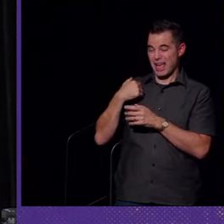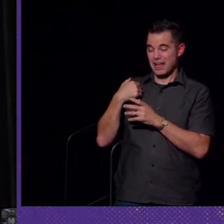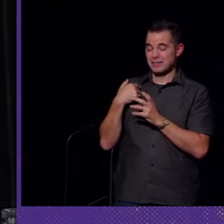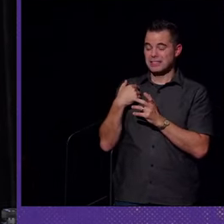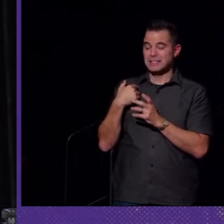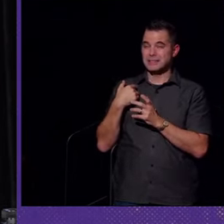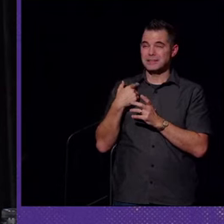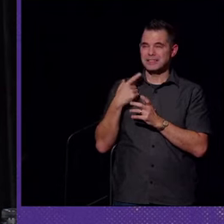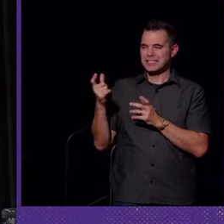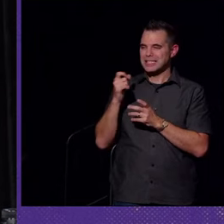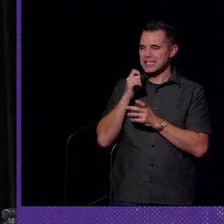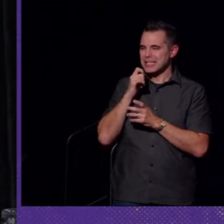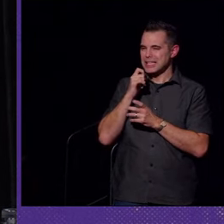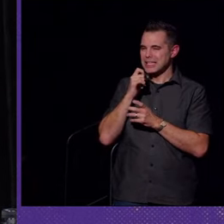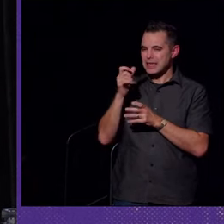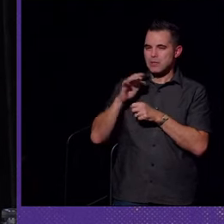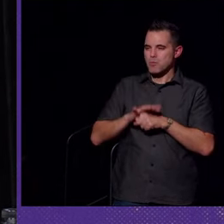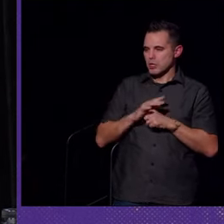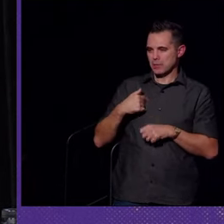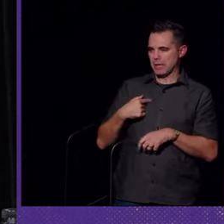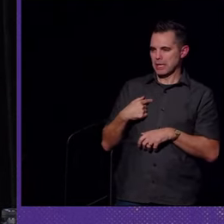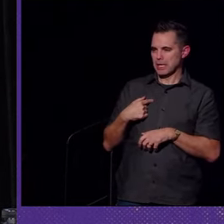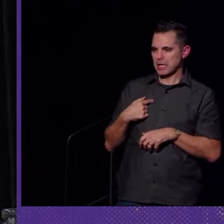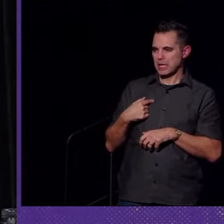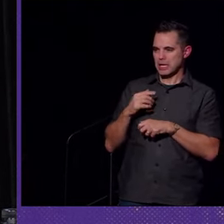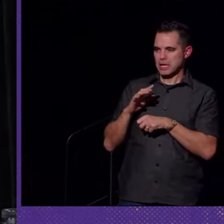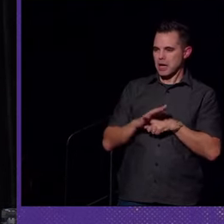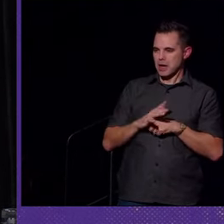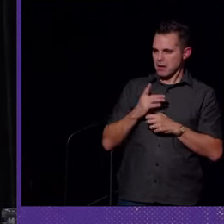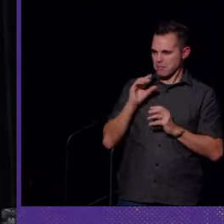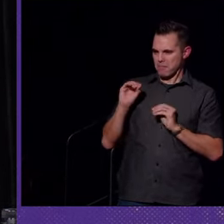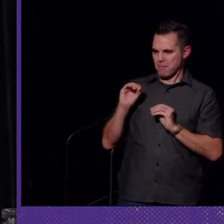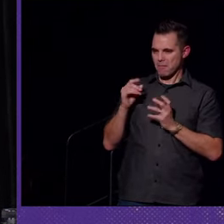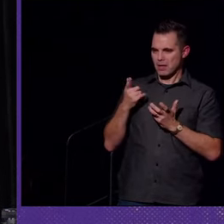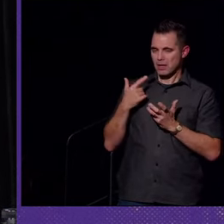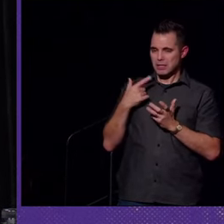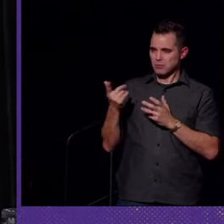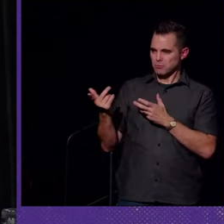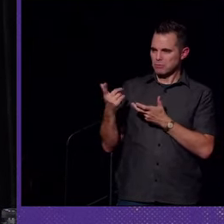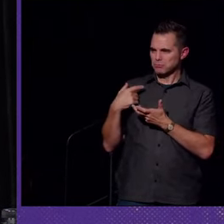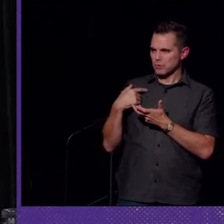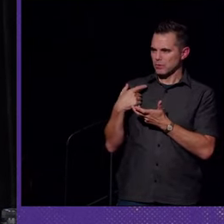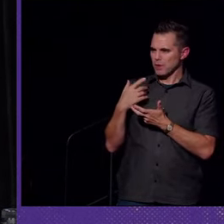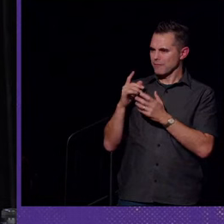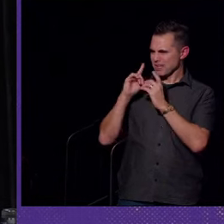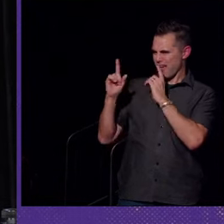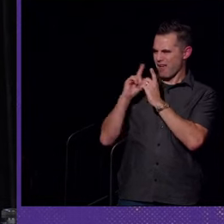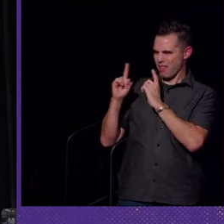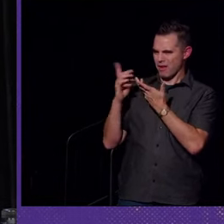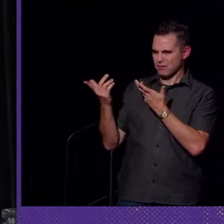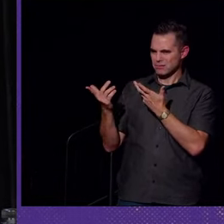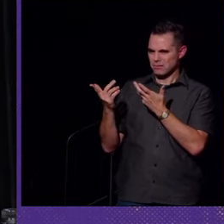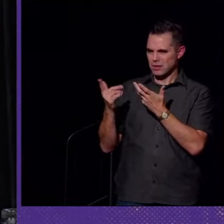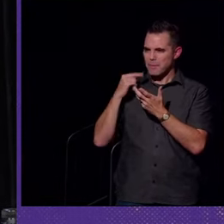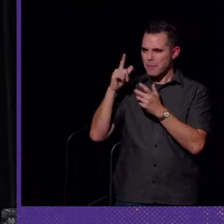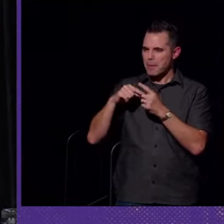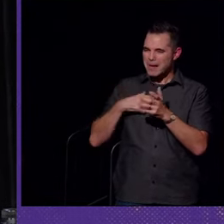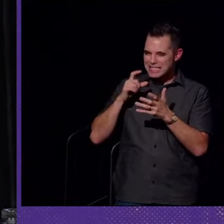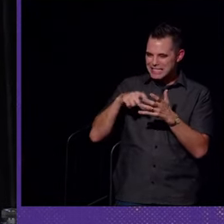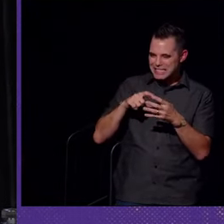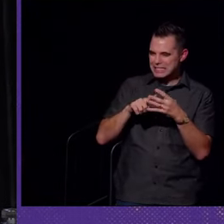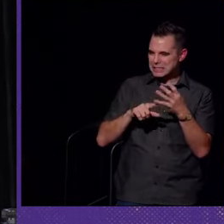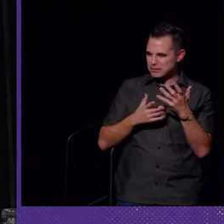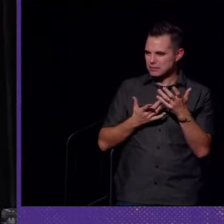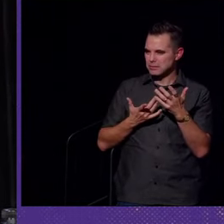is he doesn't pressure me. You know, like, it's like we have a dialogue about what my needs